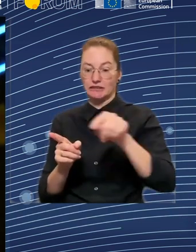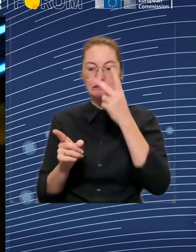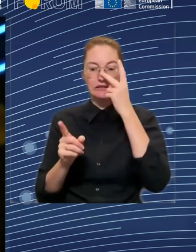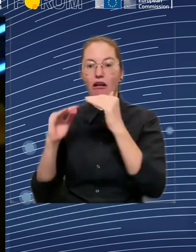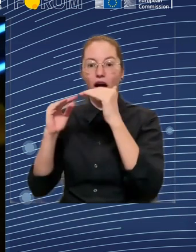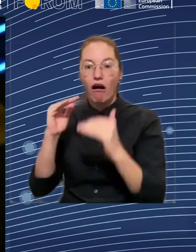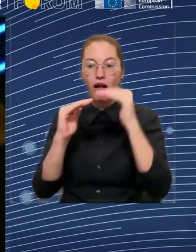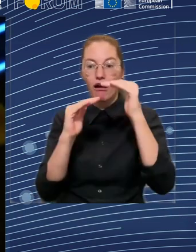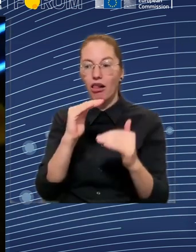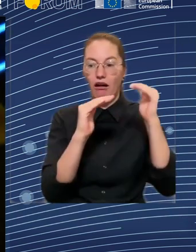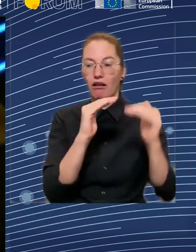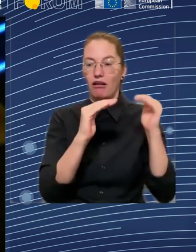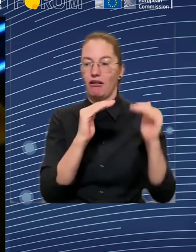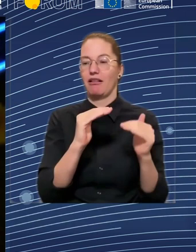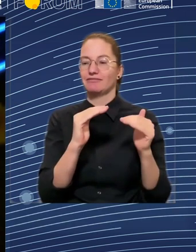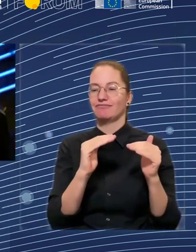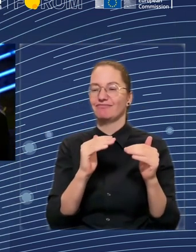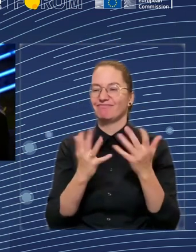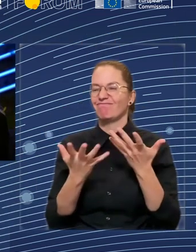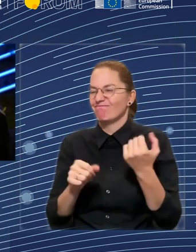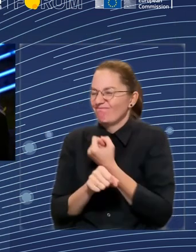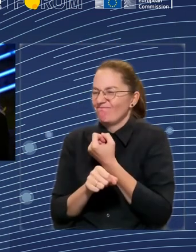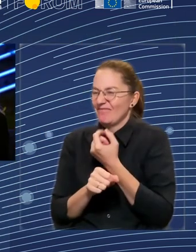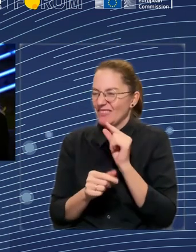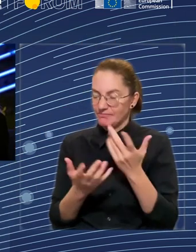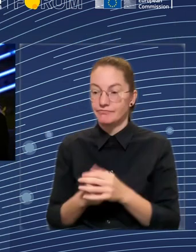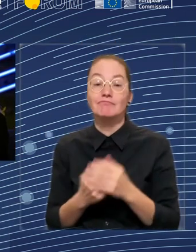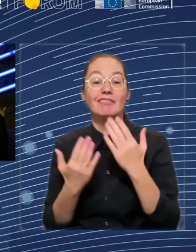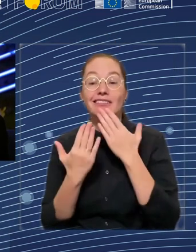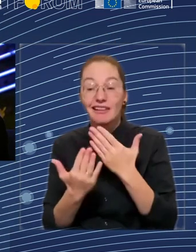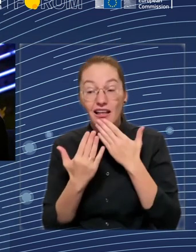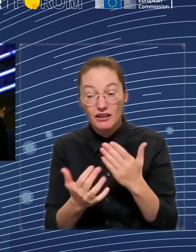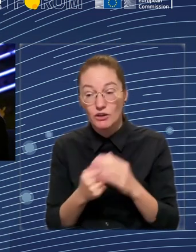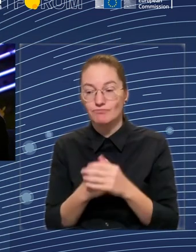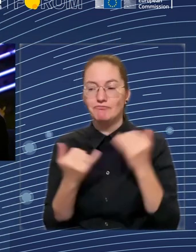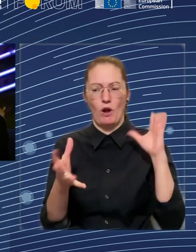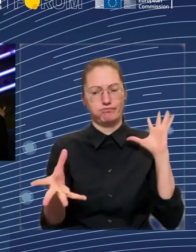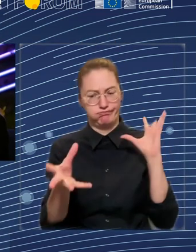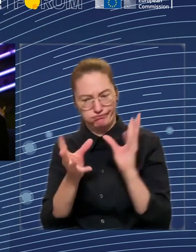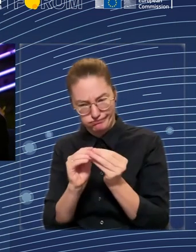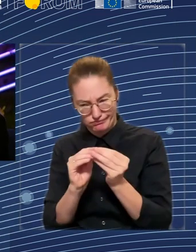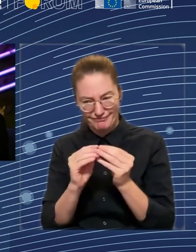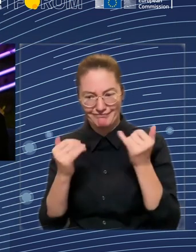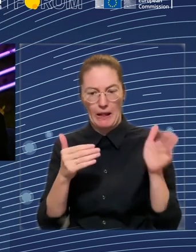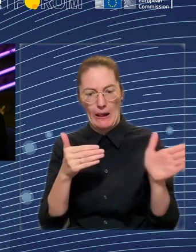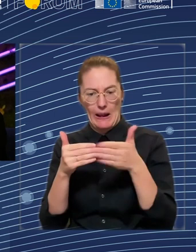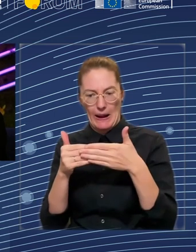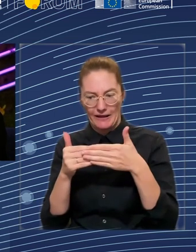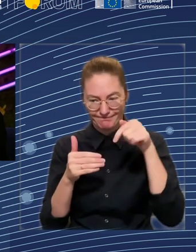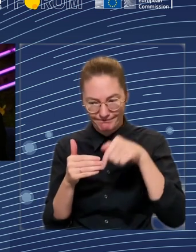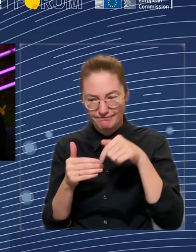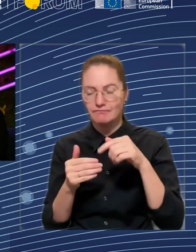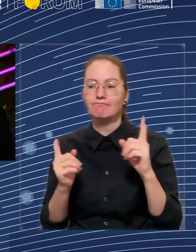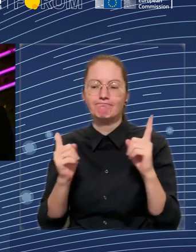question. It is, what concrete initiative at EU level would you propose for the next